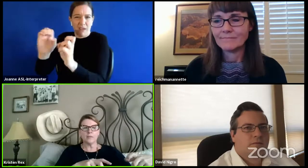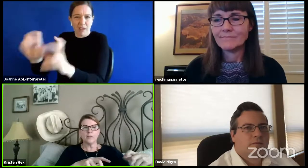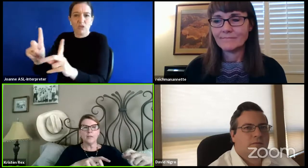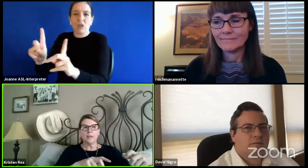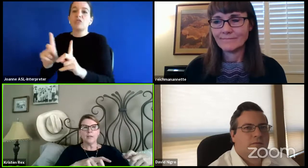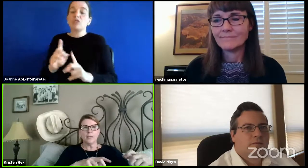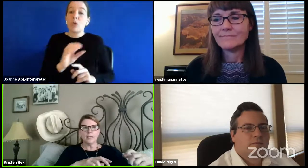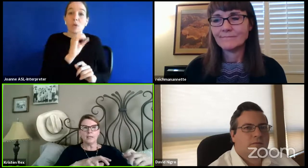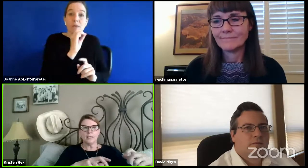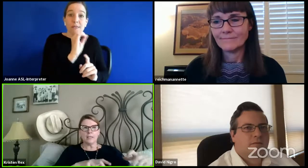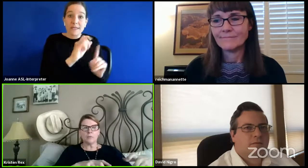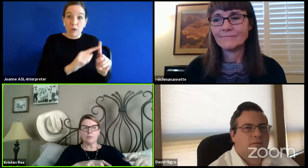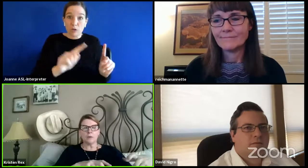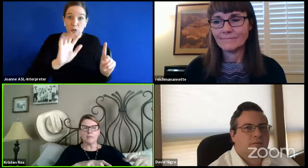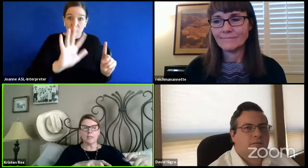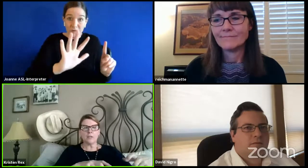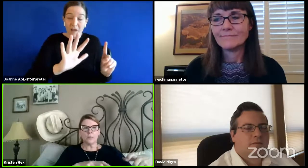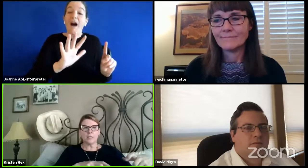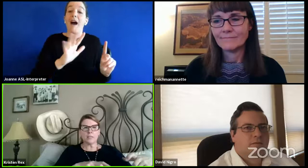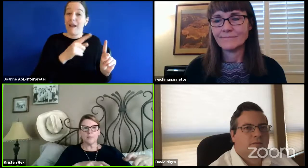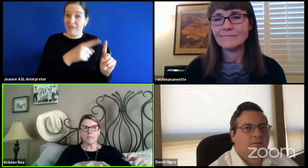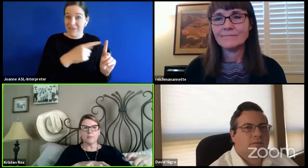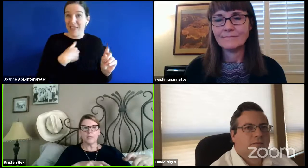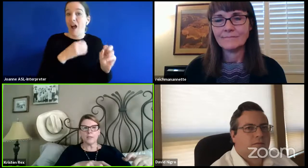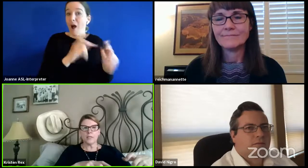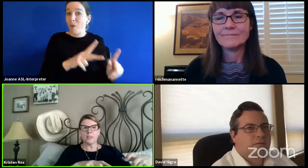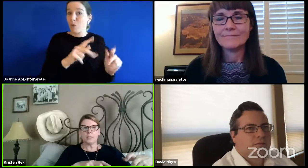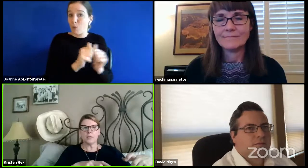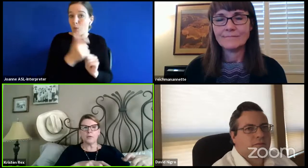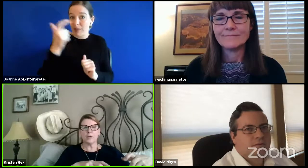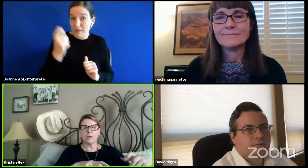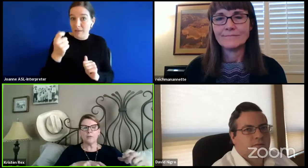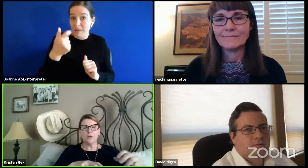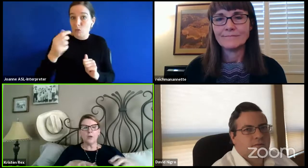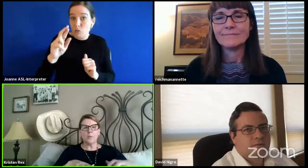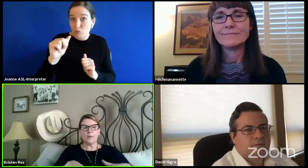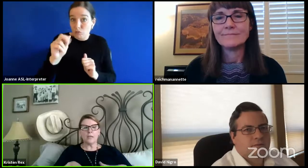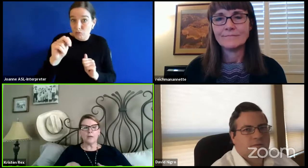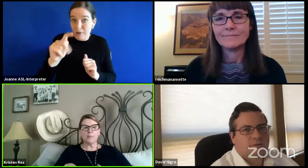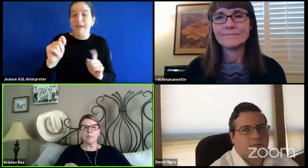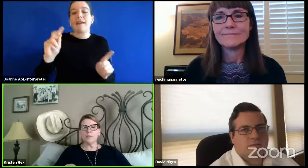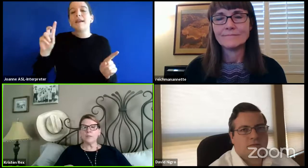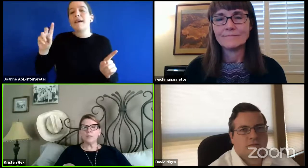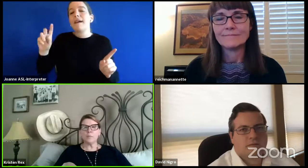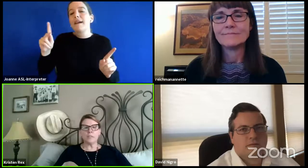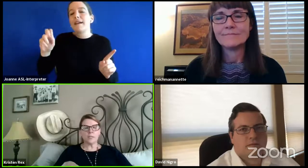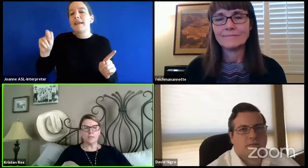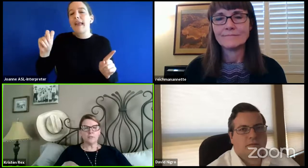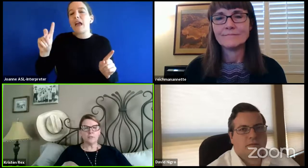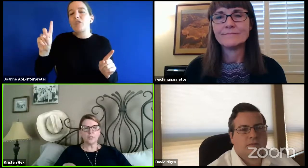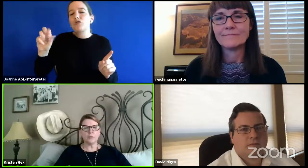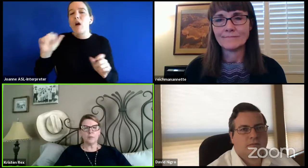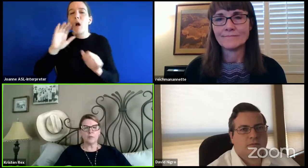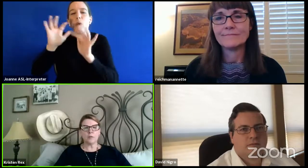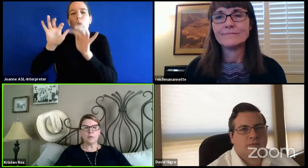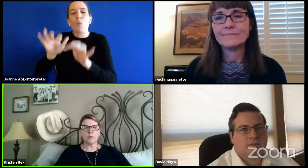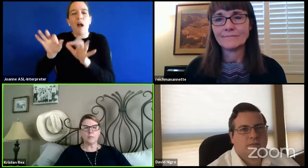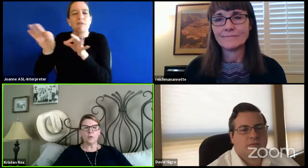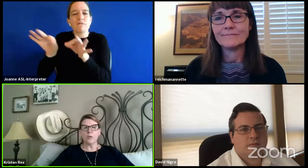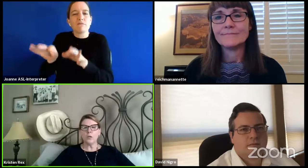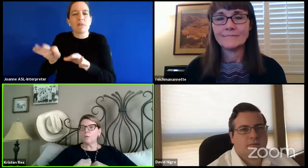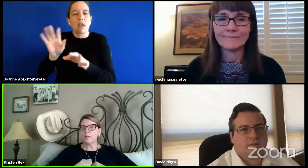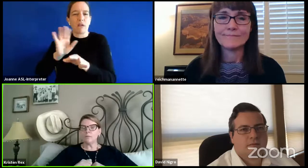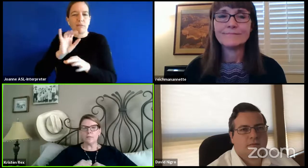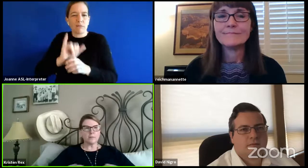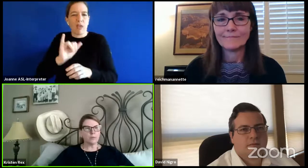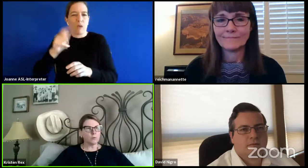grants and Kendra, I'll have Kendra write something up for you guys in a paragraph, but everybody else, we just kind of took everybody where they